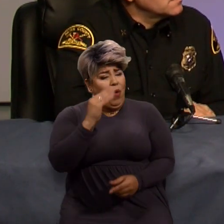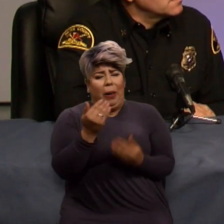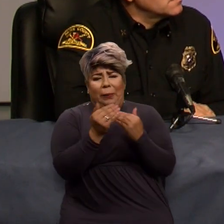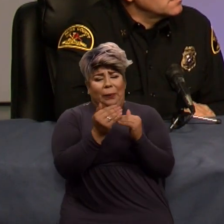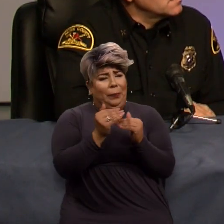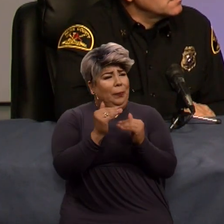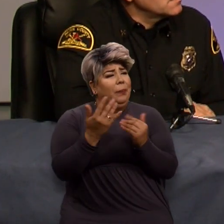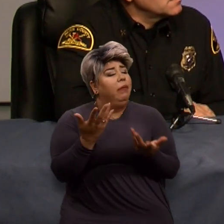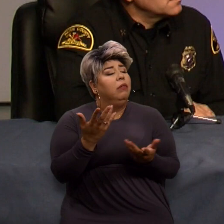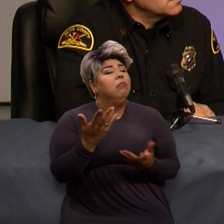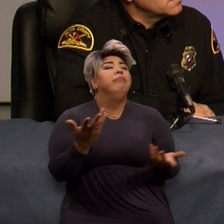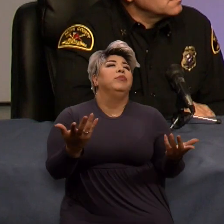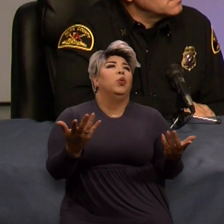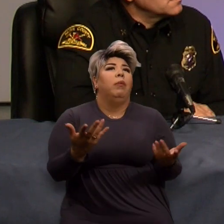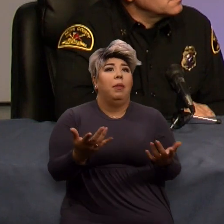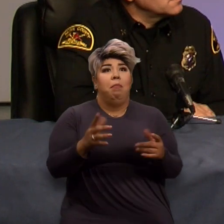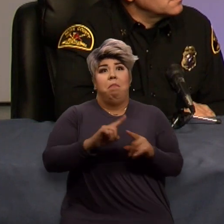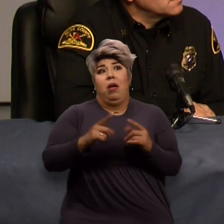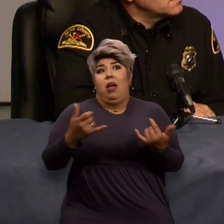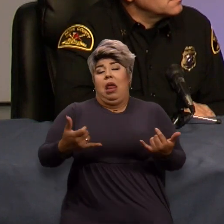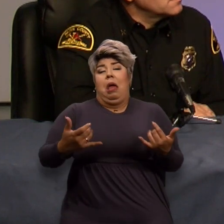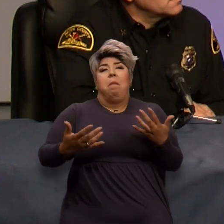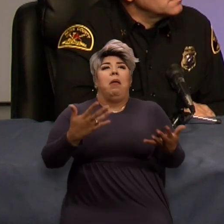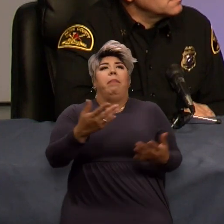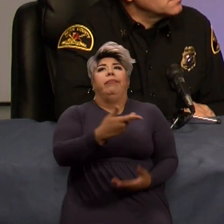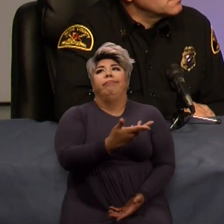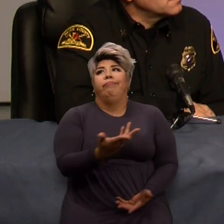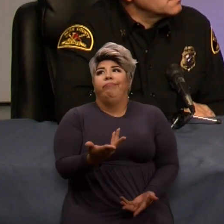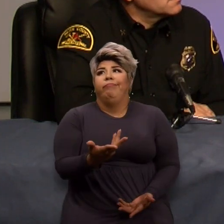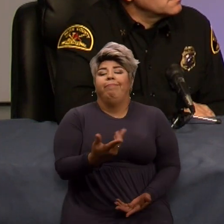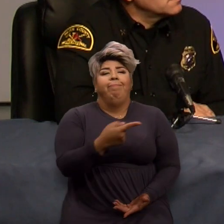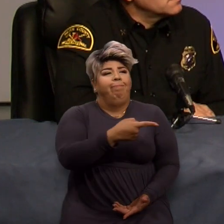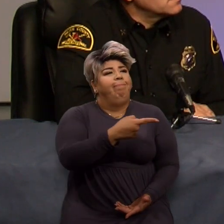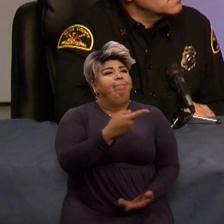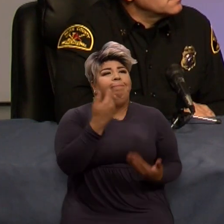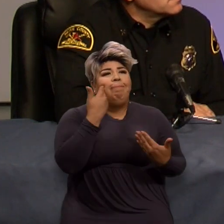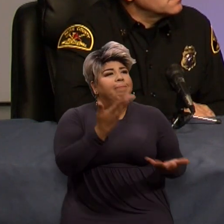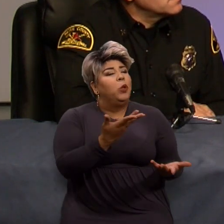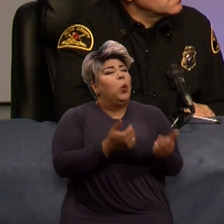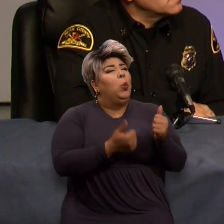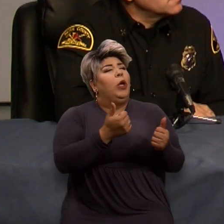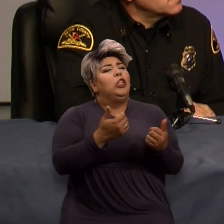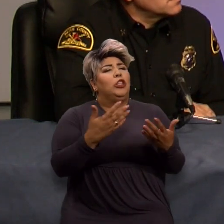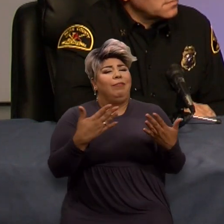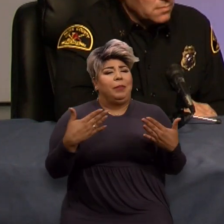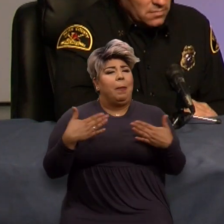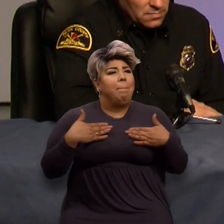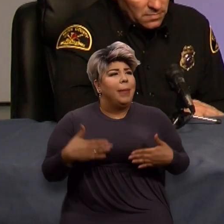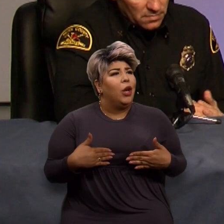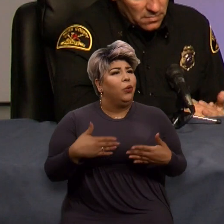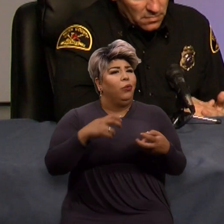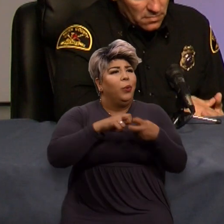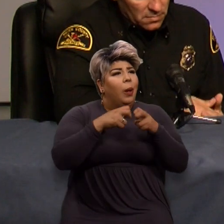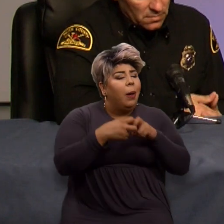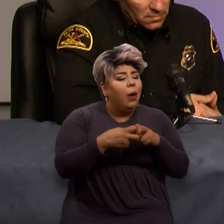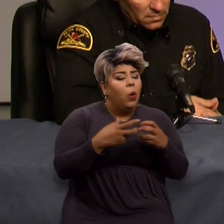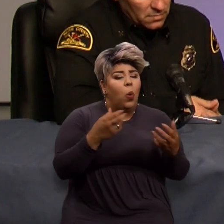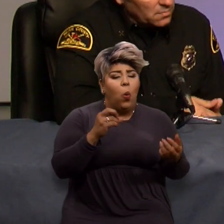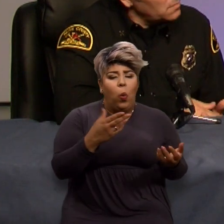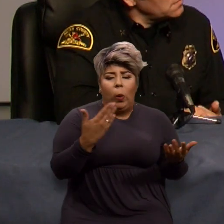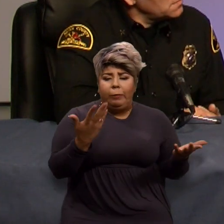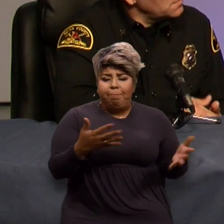given us. So say you're struggling to think of what type of medical condition or, you know, how your,